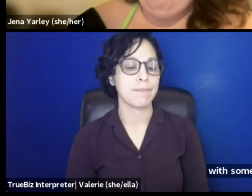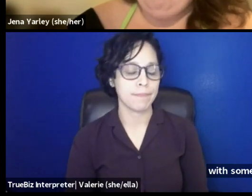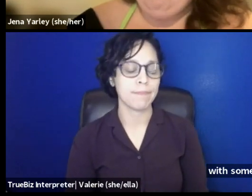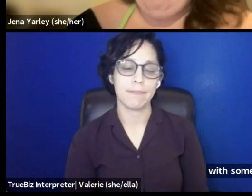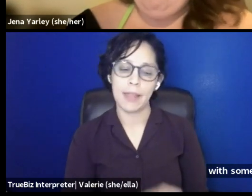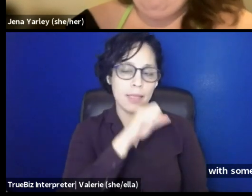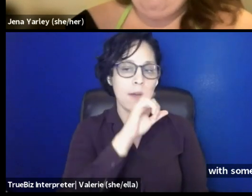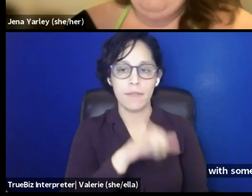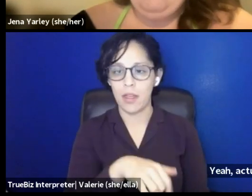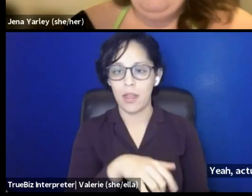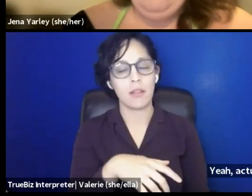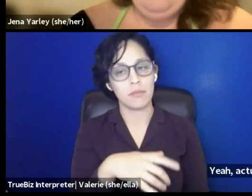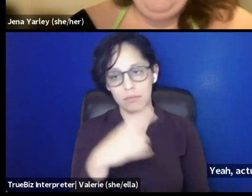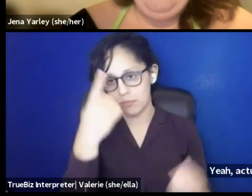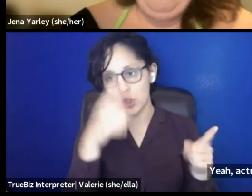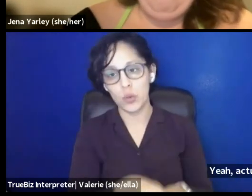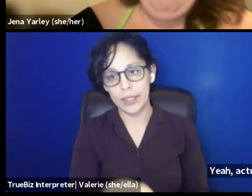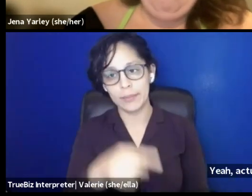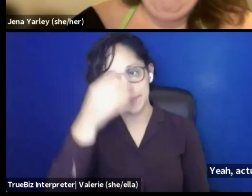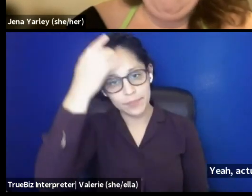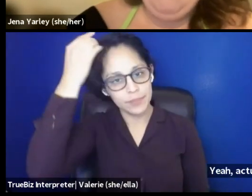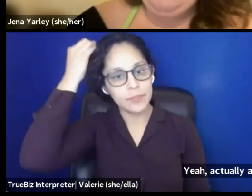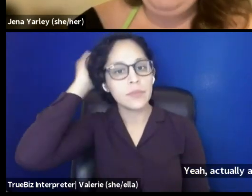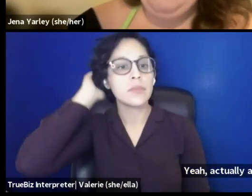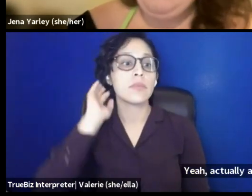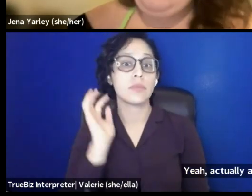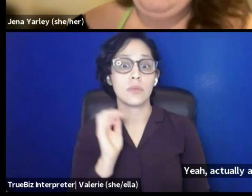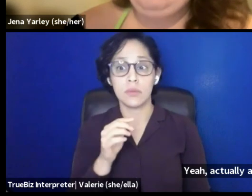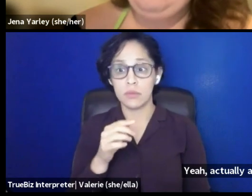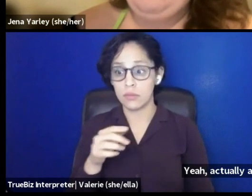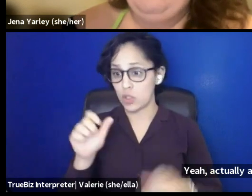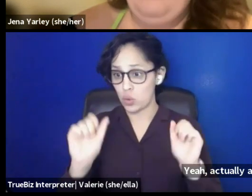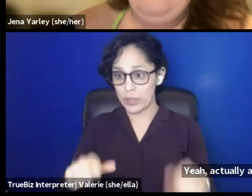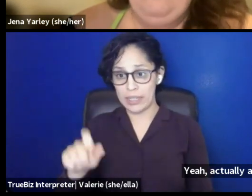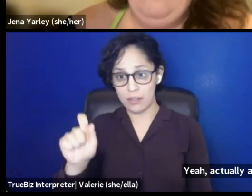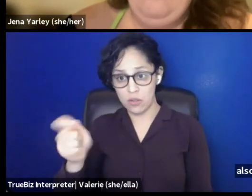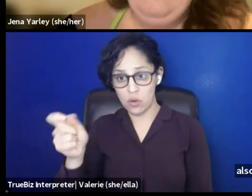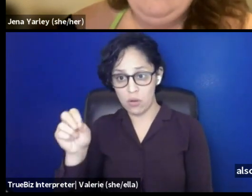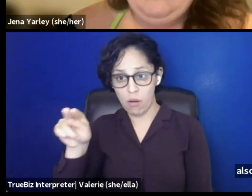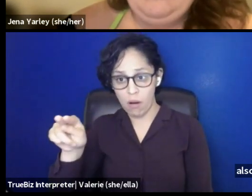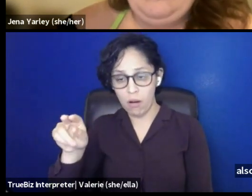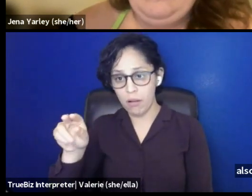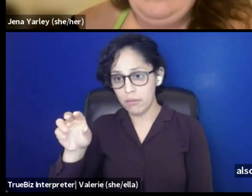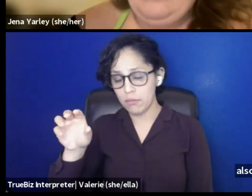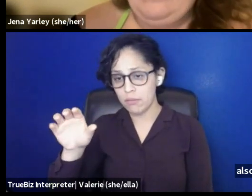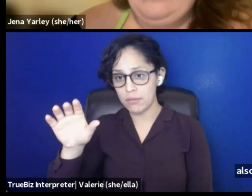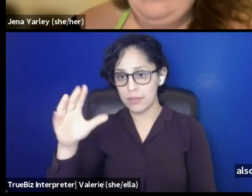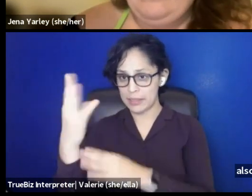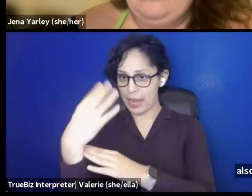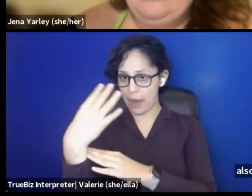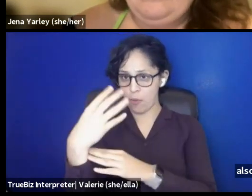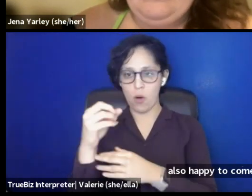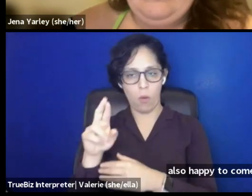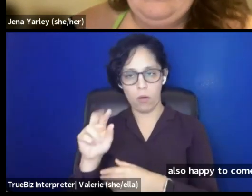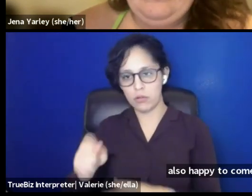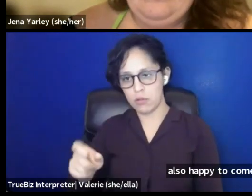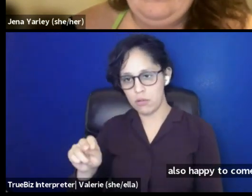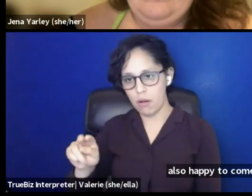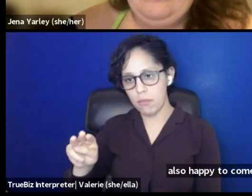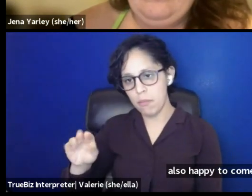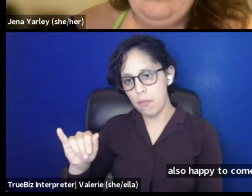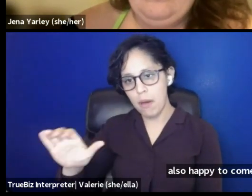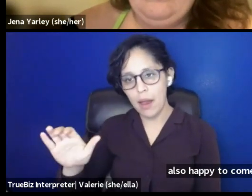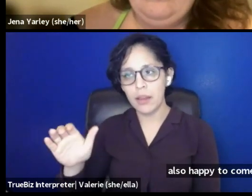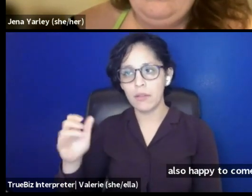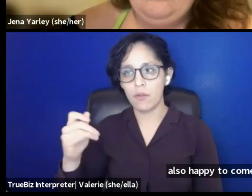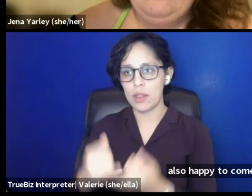yes. Uh, um, you're also happy to come, uh, on the camera or on microphone to ask any final questions in these last